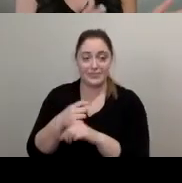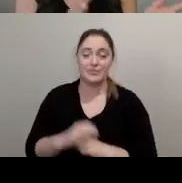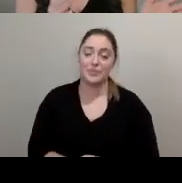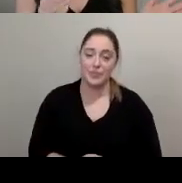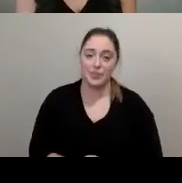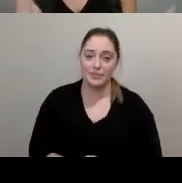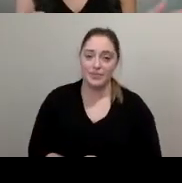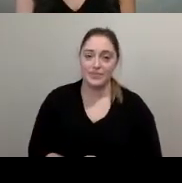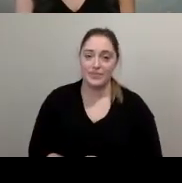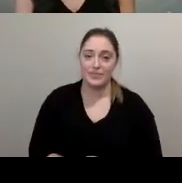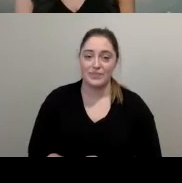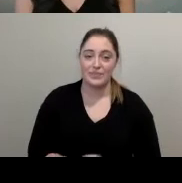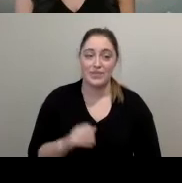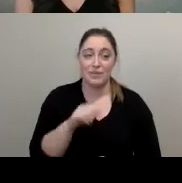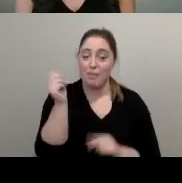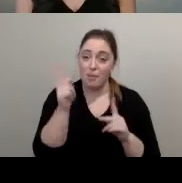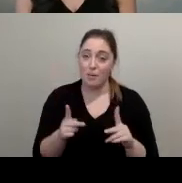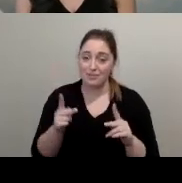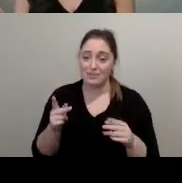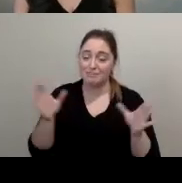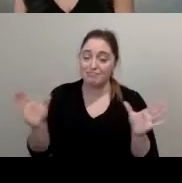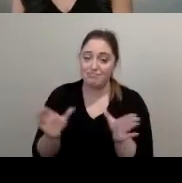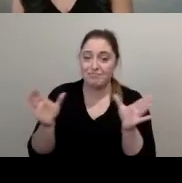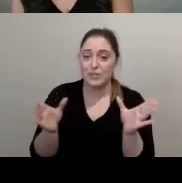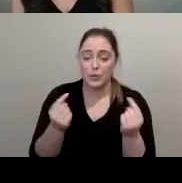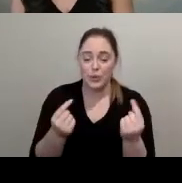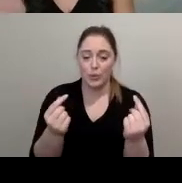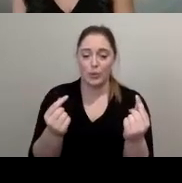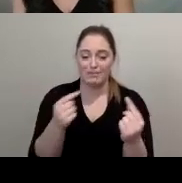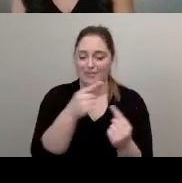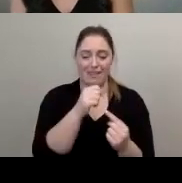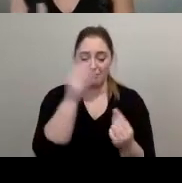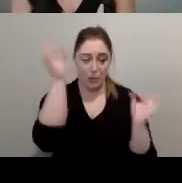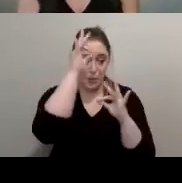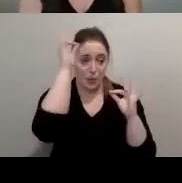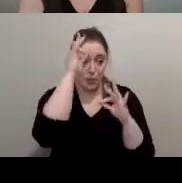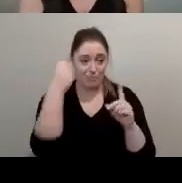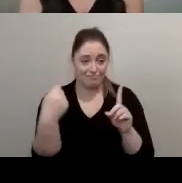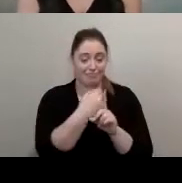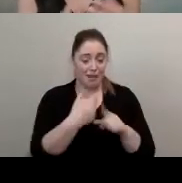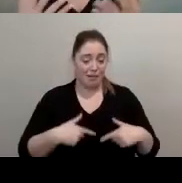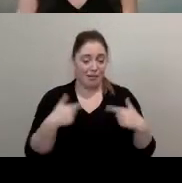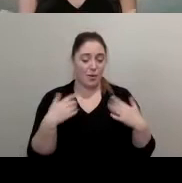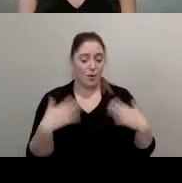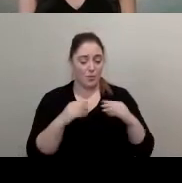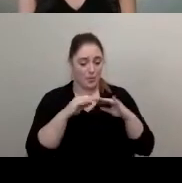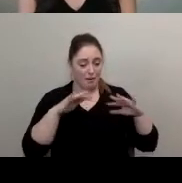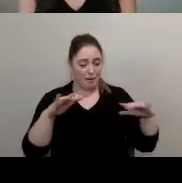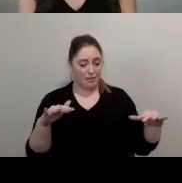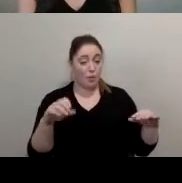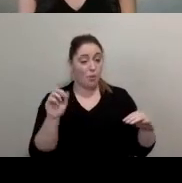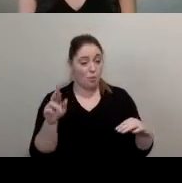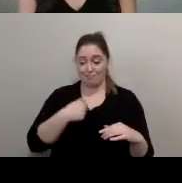had a positive impact on you even if they didn't know it so what was that ripple effect or have you had a